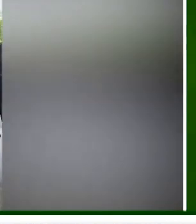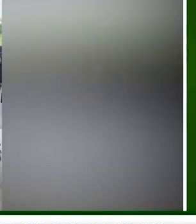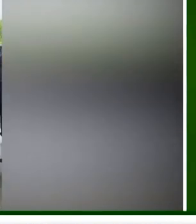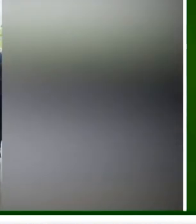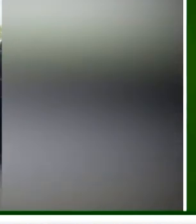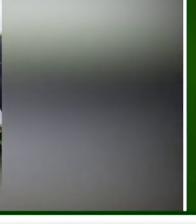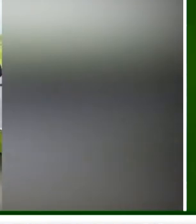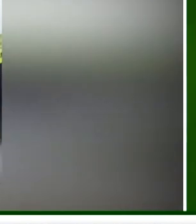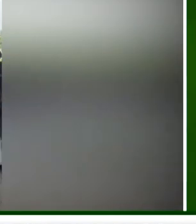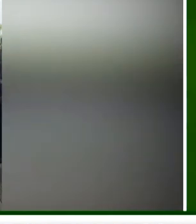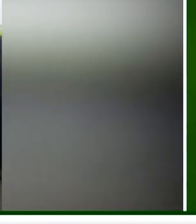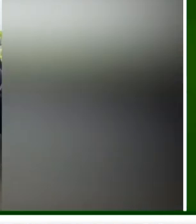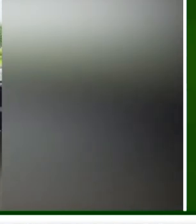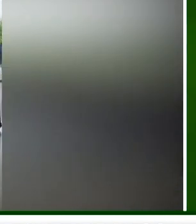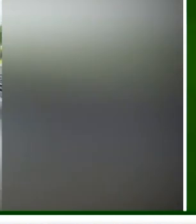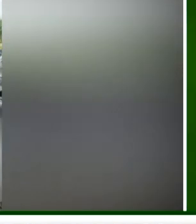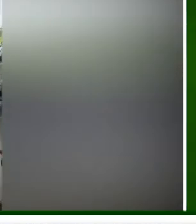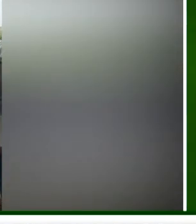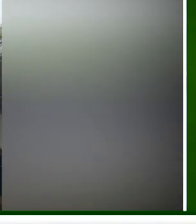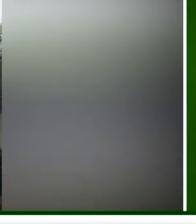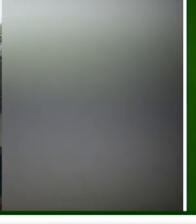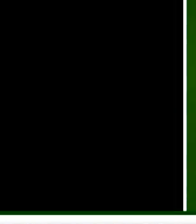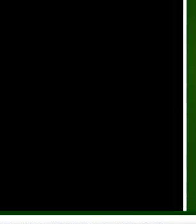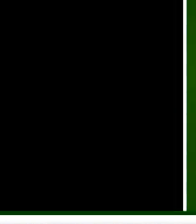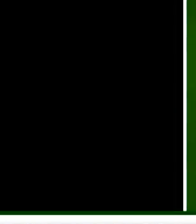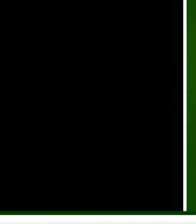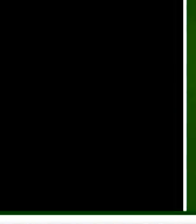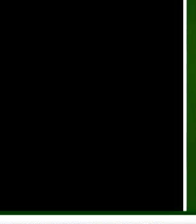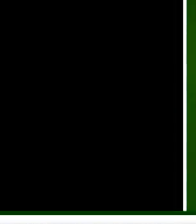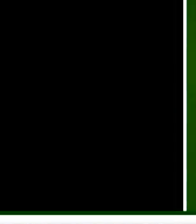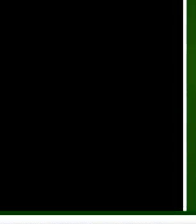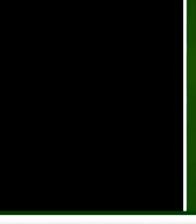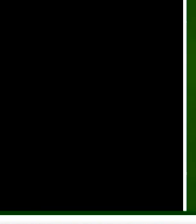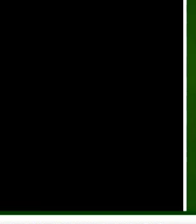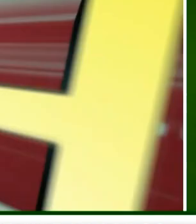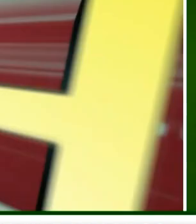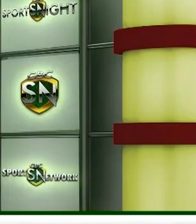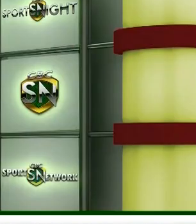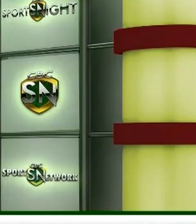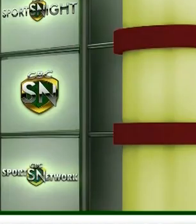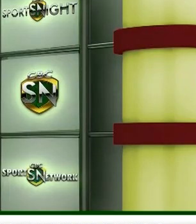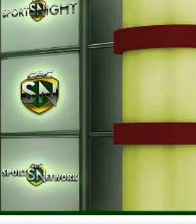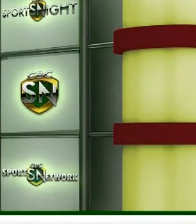before engaging in the inaugural Catherine Marina Paul T6 tournament.